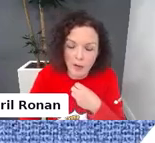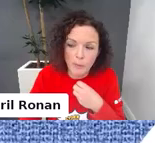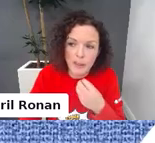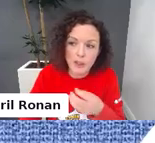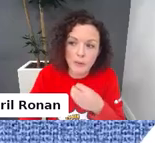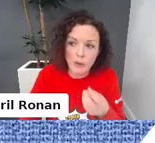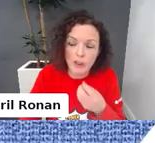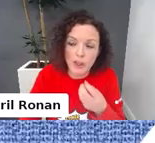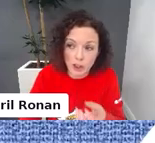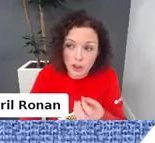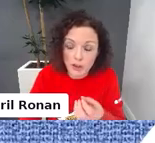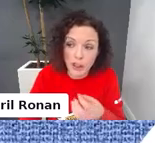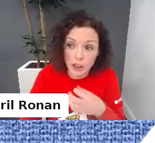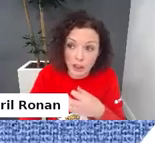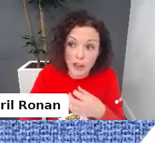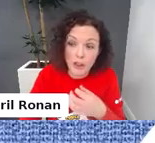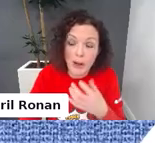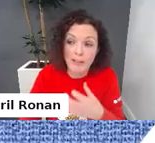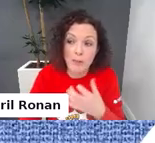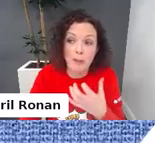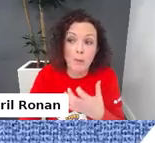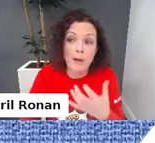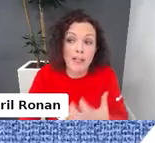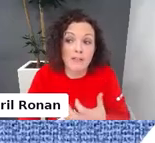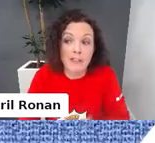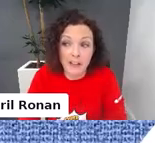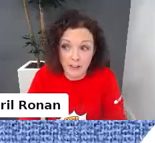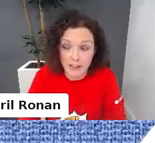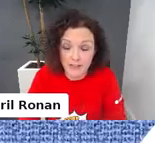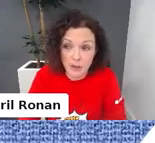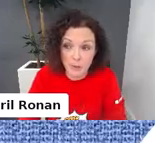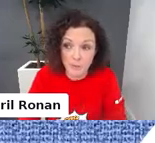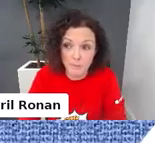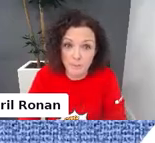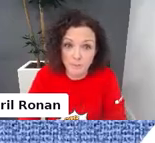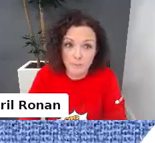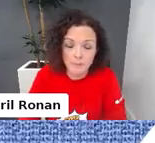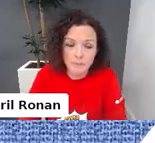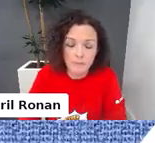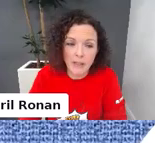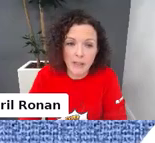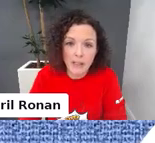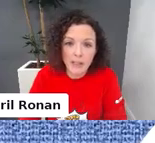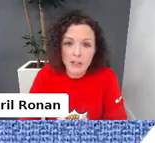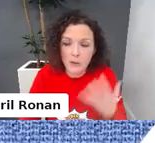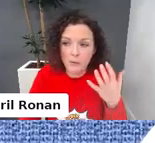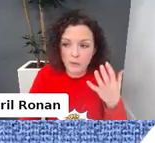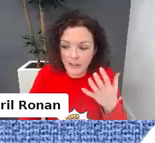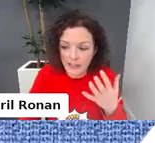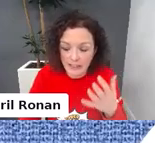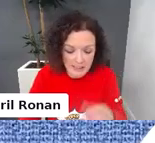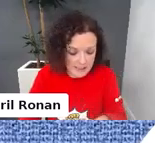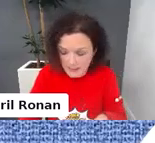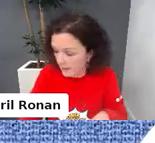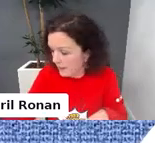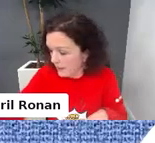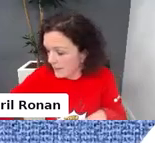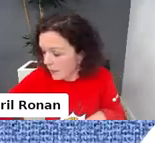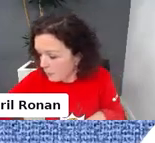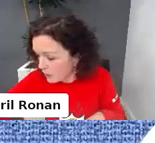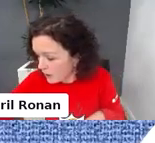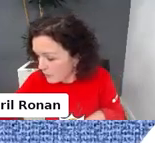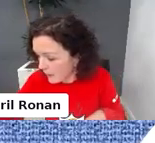lives and we need to ensure our children learn to have it become part of their lives, too. So for the next,